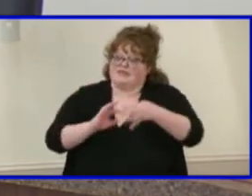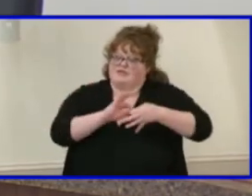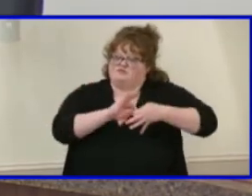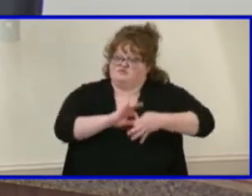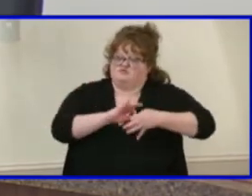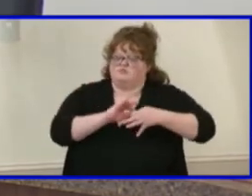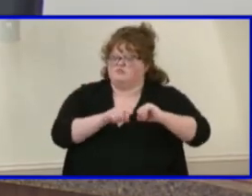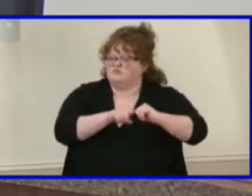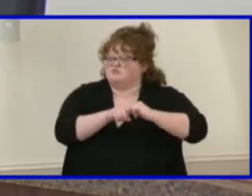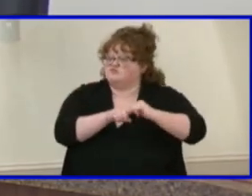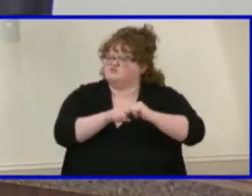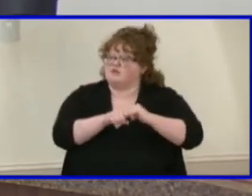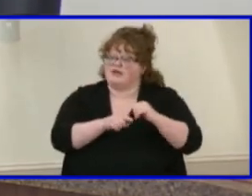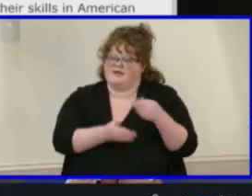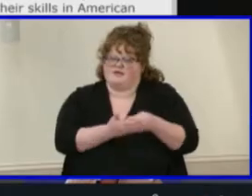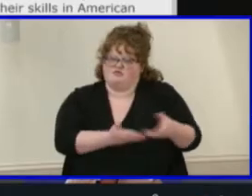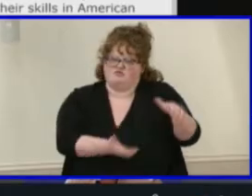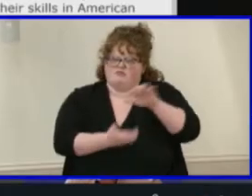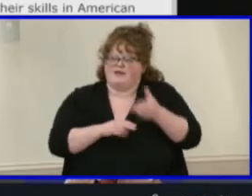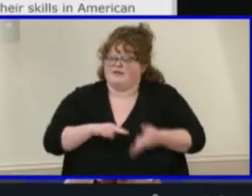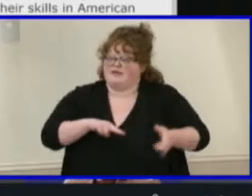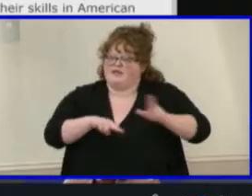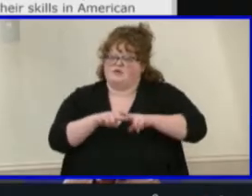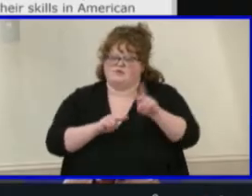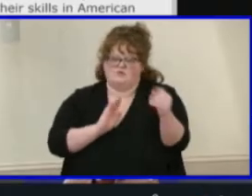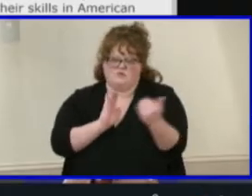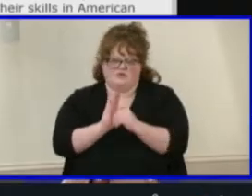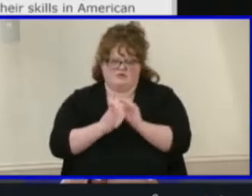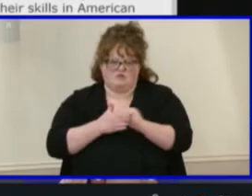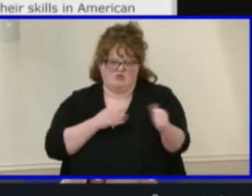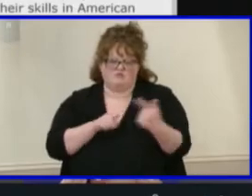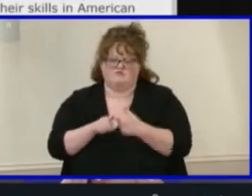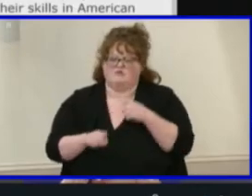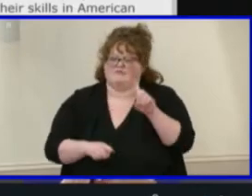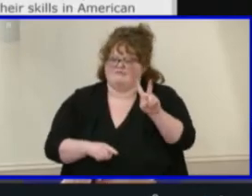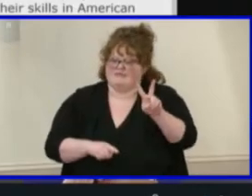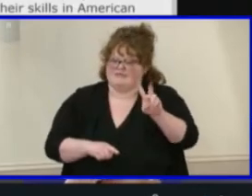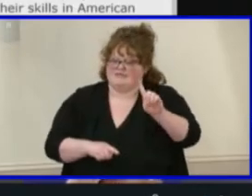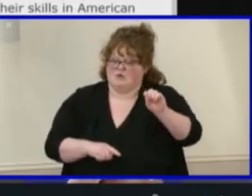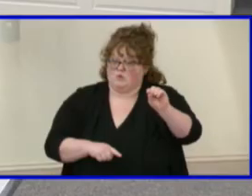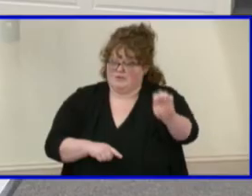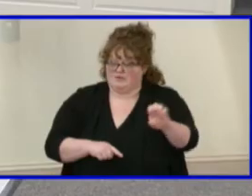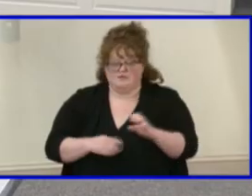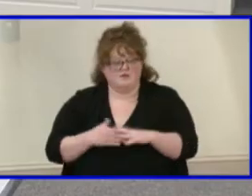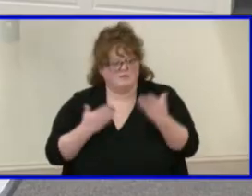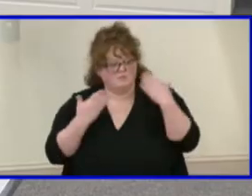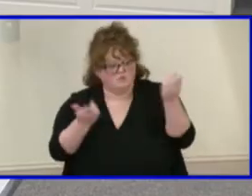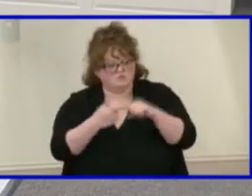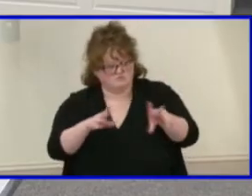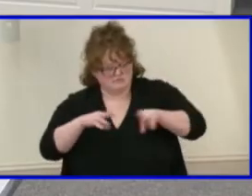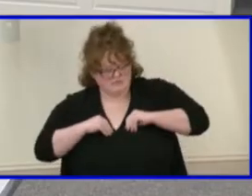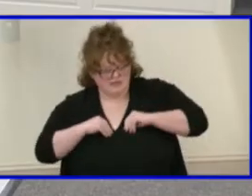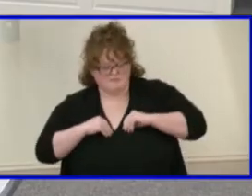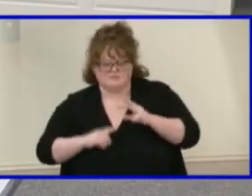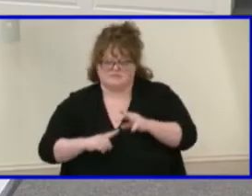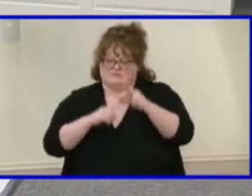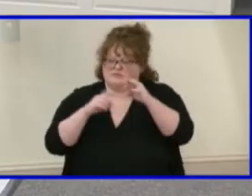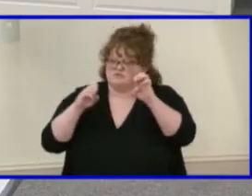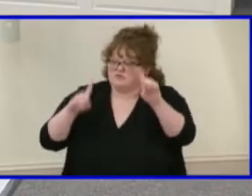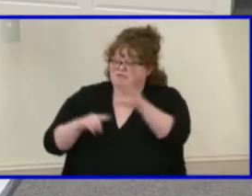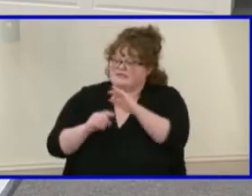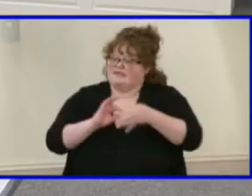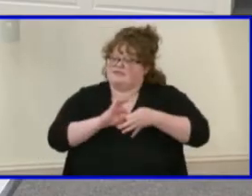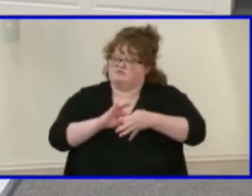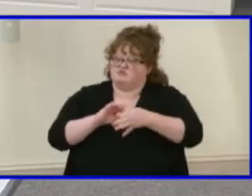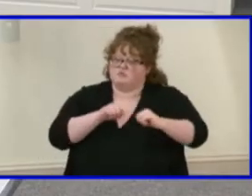grant increase of $2,000 from the Virginia Department of Education. Is there a motion to accept the special education interpreter